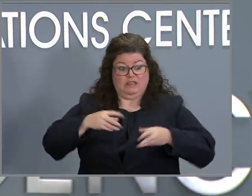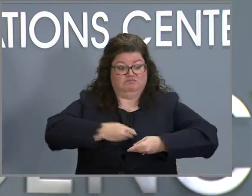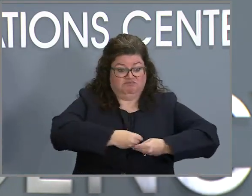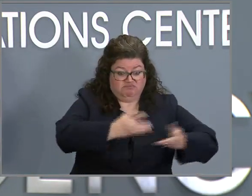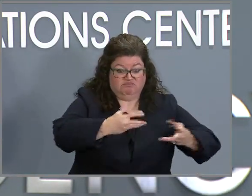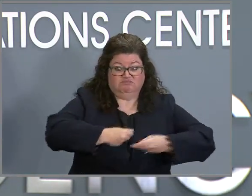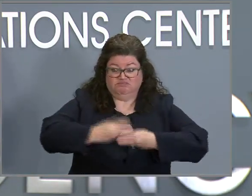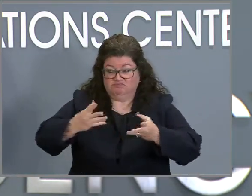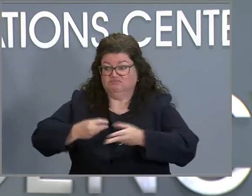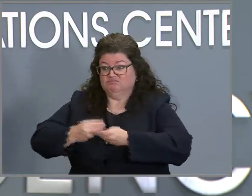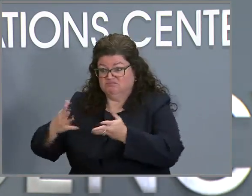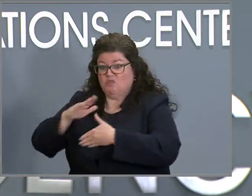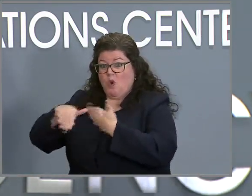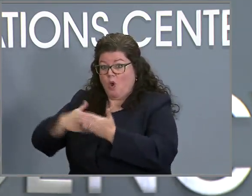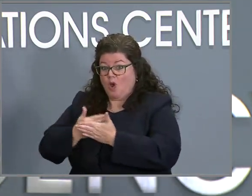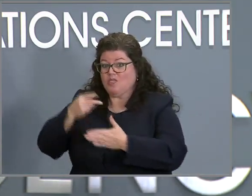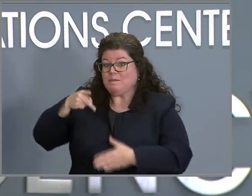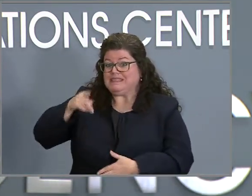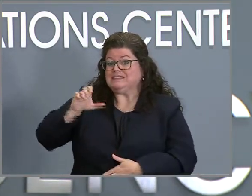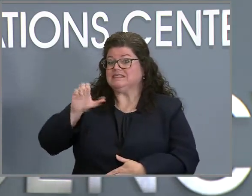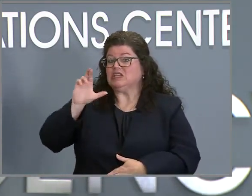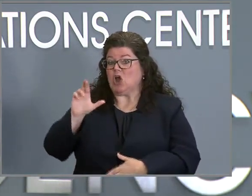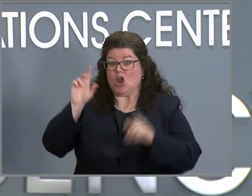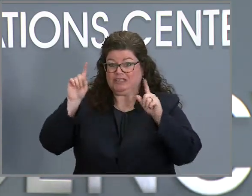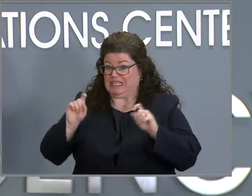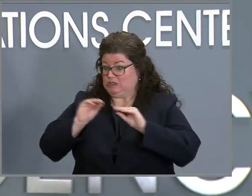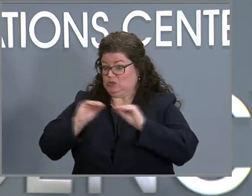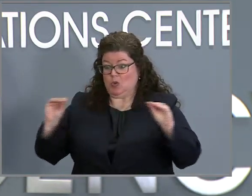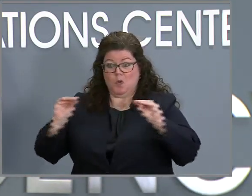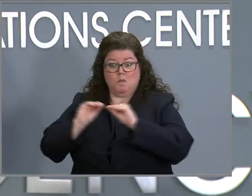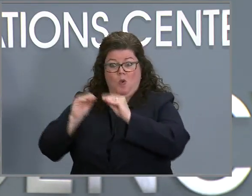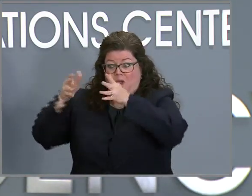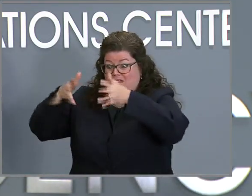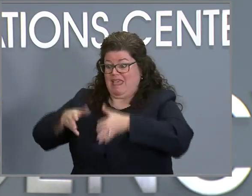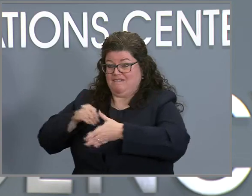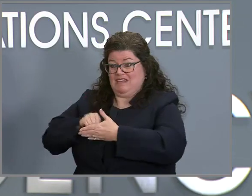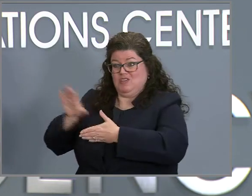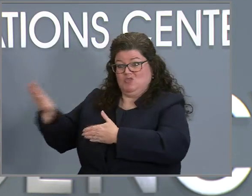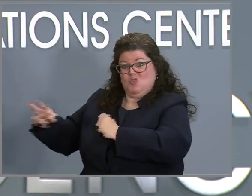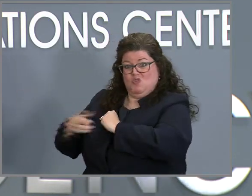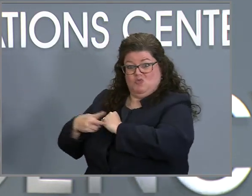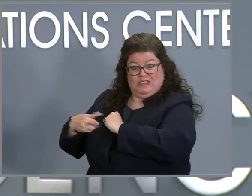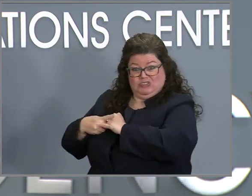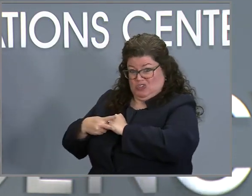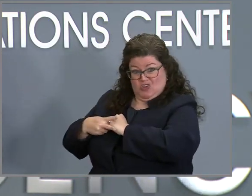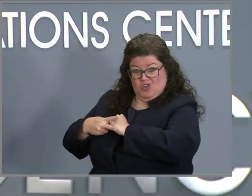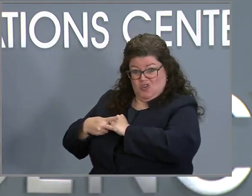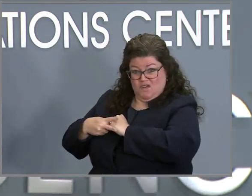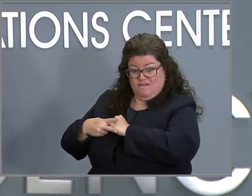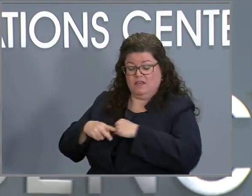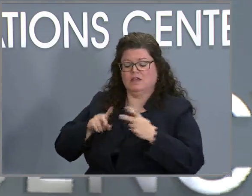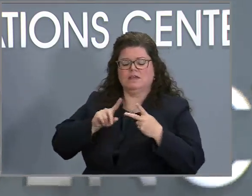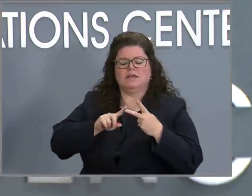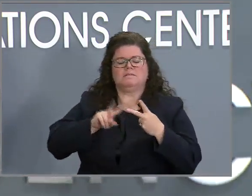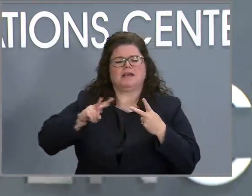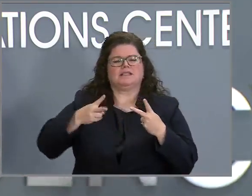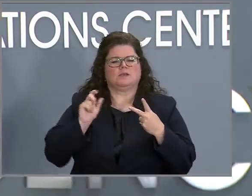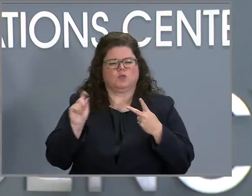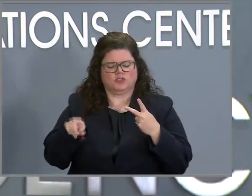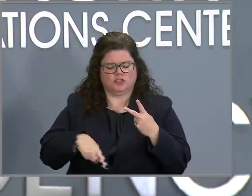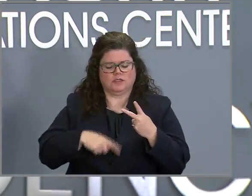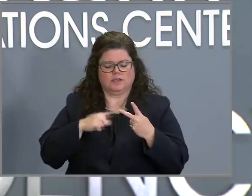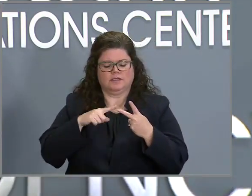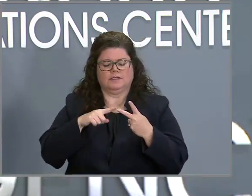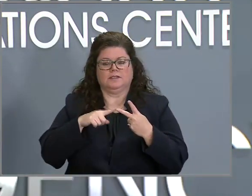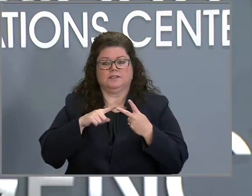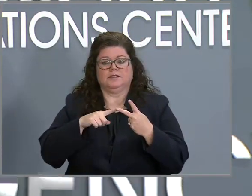PCR tests that the state has? There are no more in reserves. Is that correct? And then my other question is, beyond a